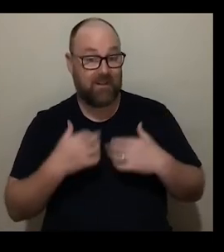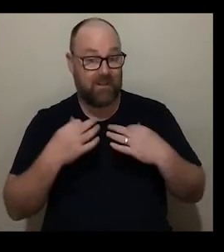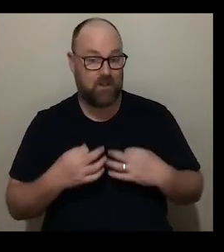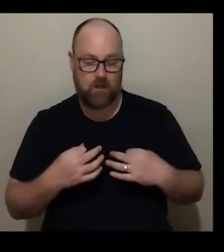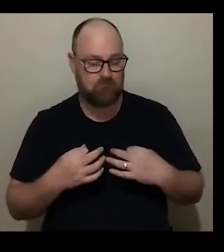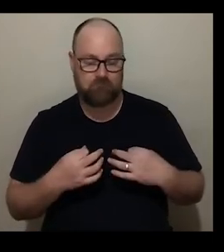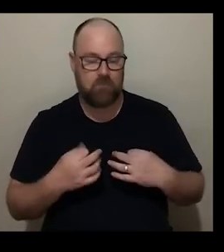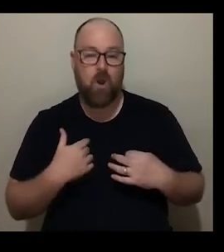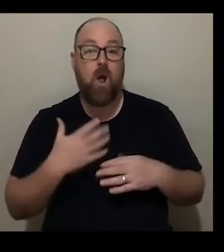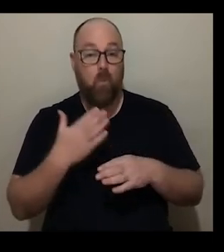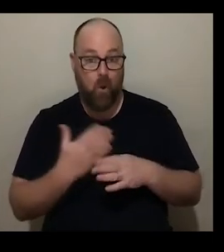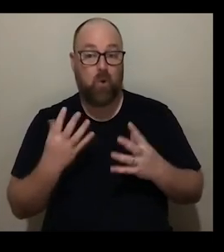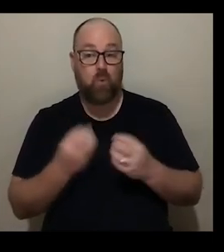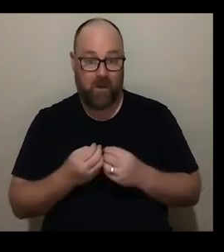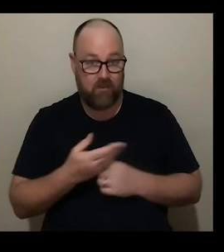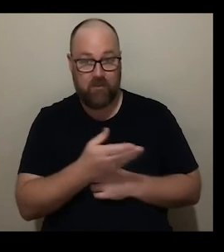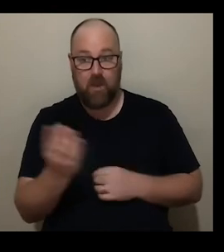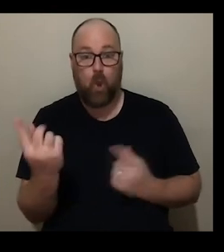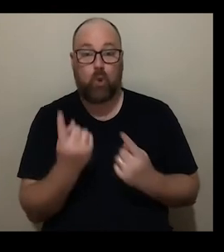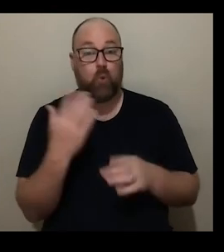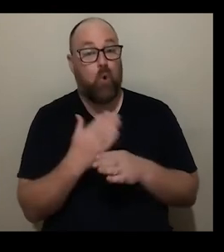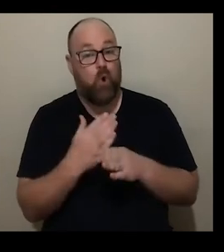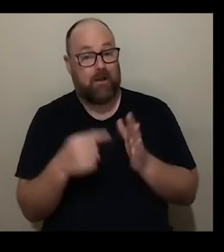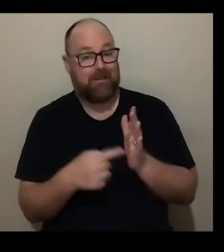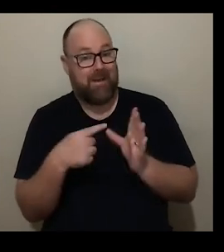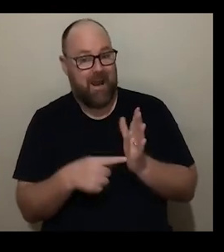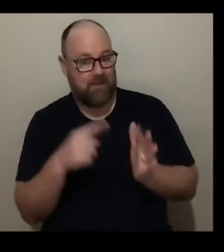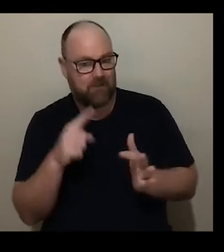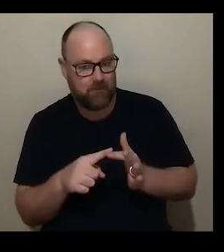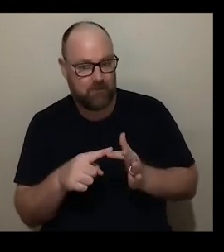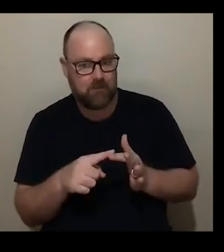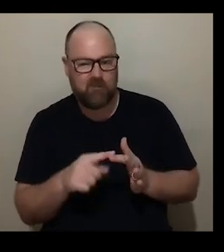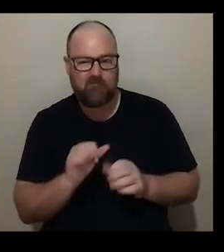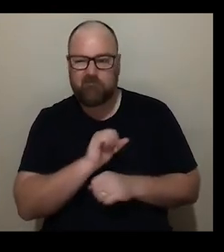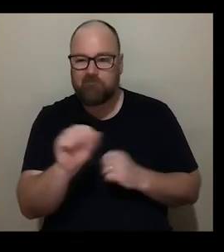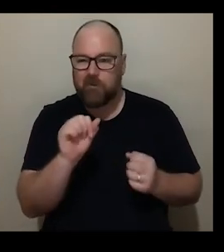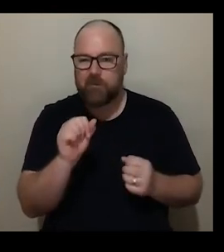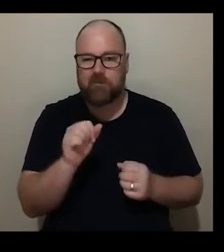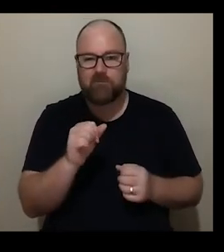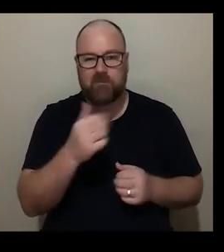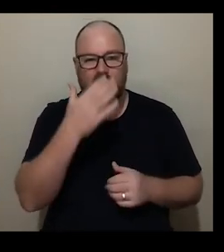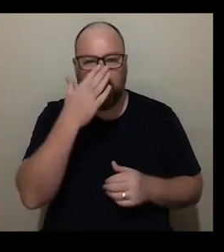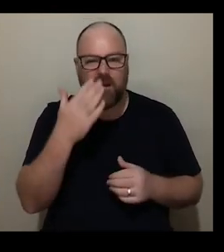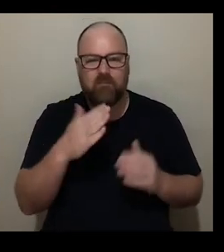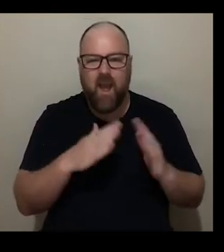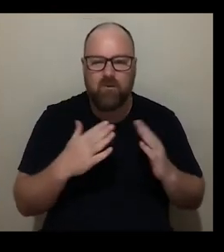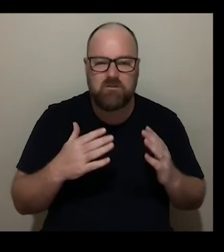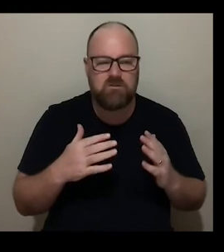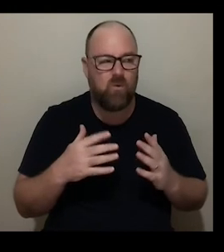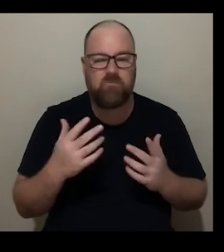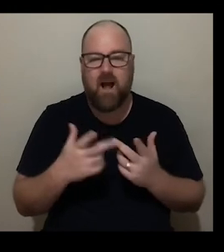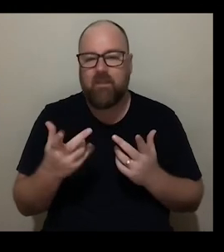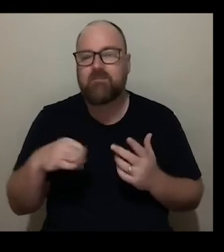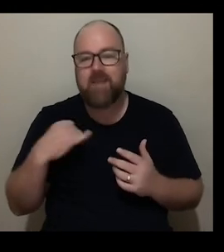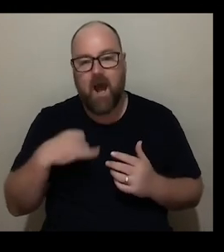work with people who work at tate in different positions either as front of house staff or in other kind of areas of the gallery